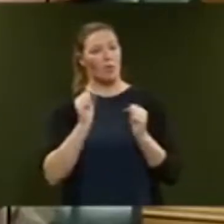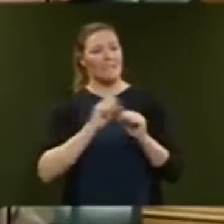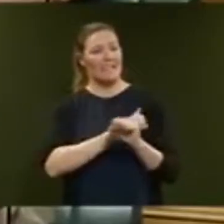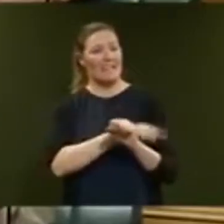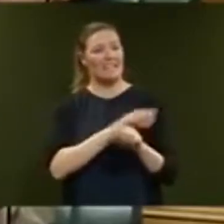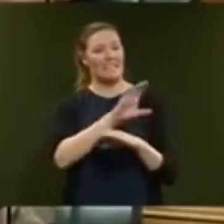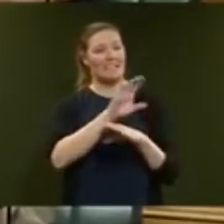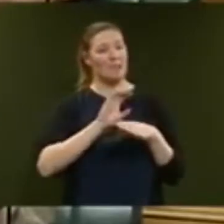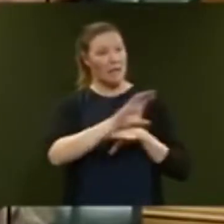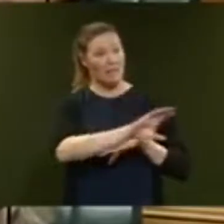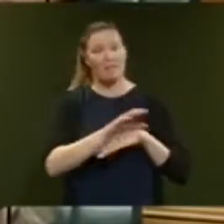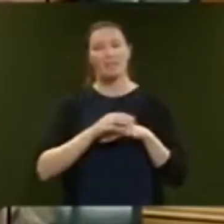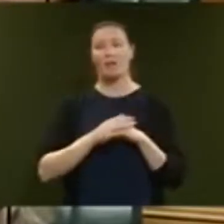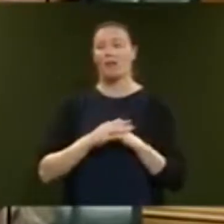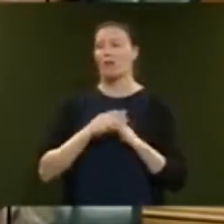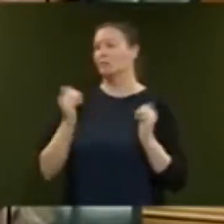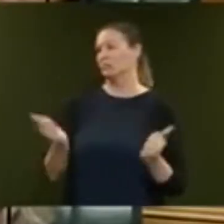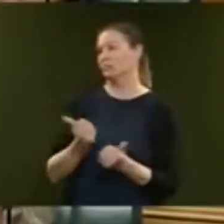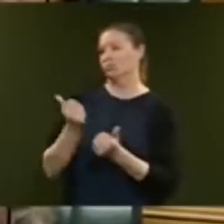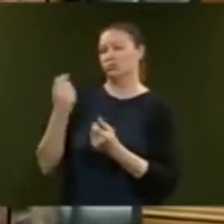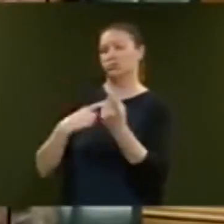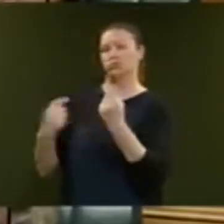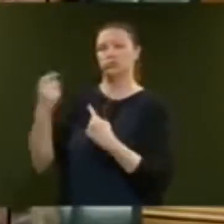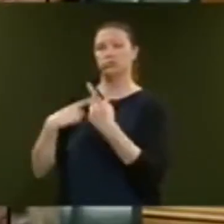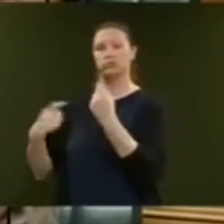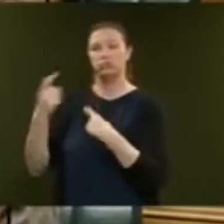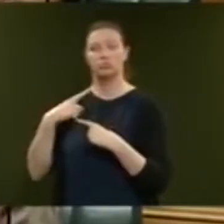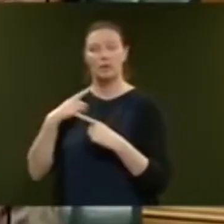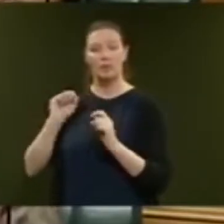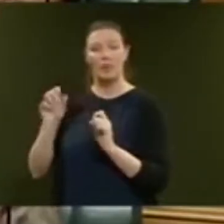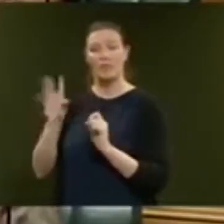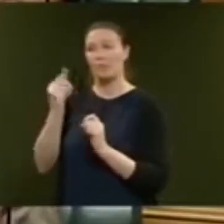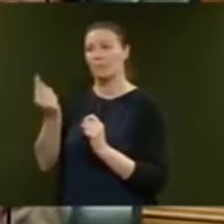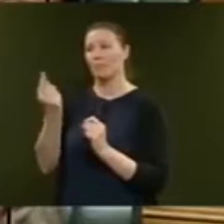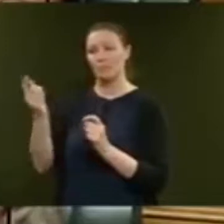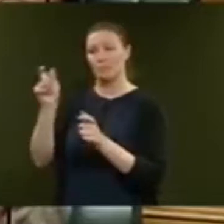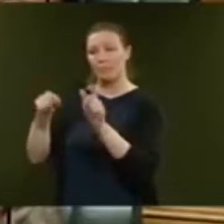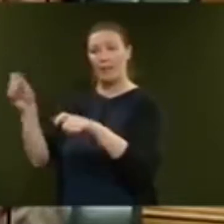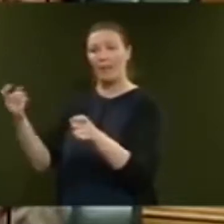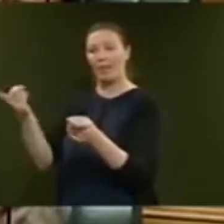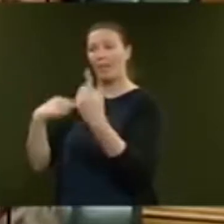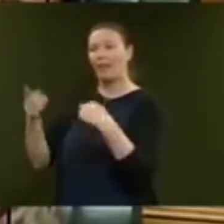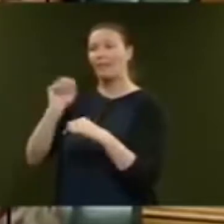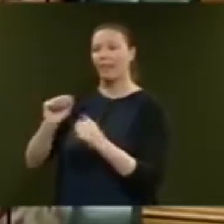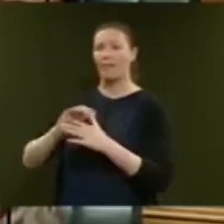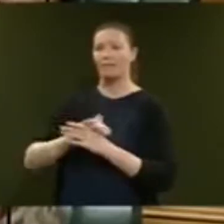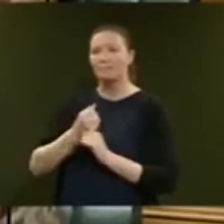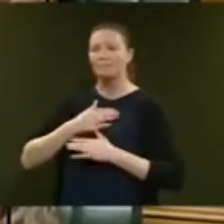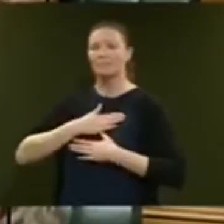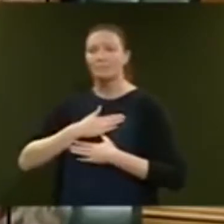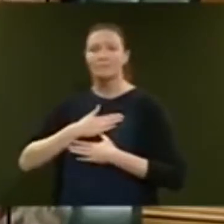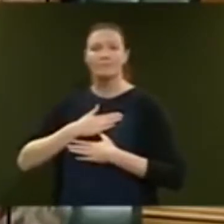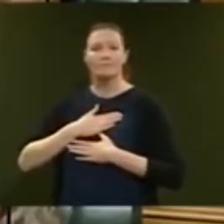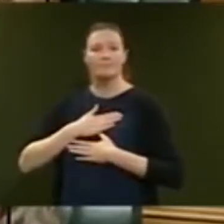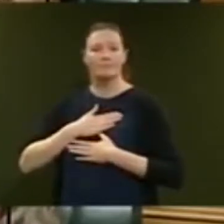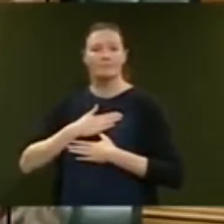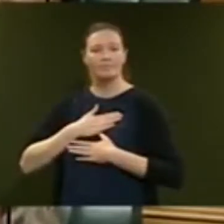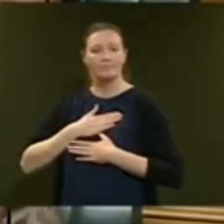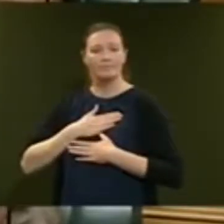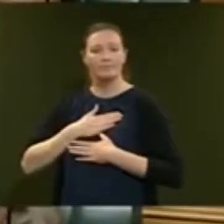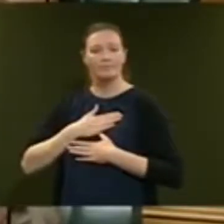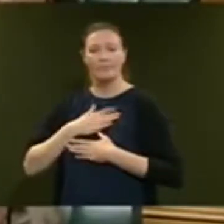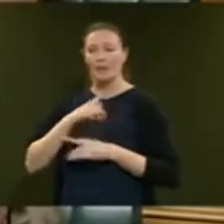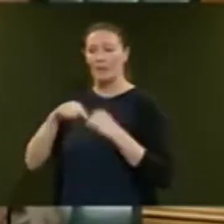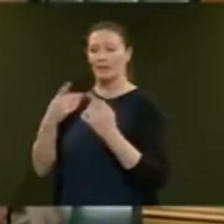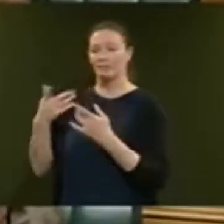I've received so much correspondence from individuals expressing their genuine gratitude for the difference this payment will make.